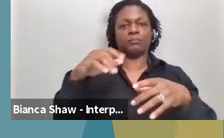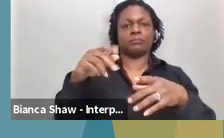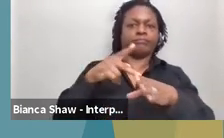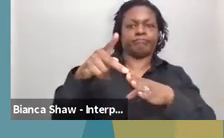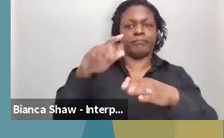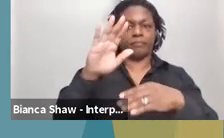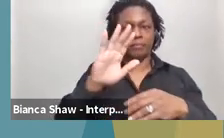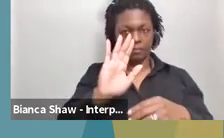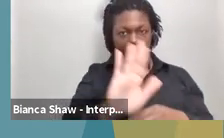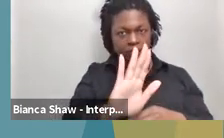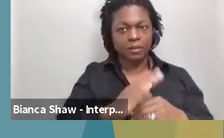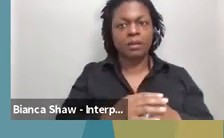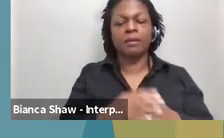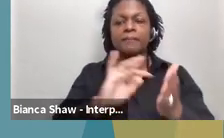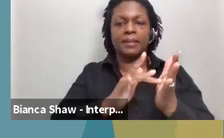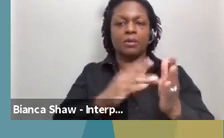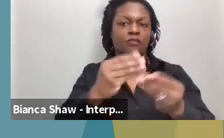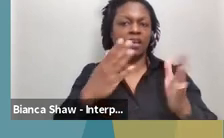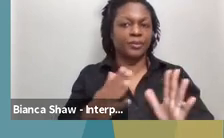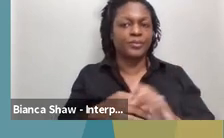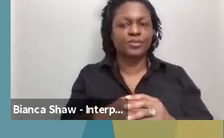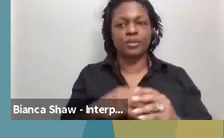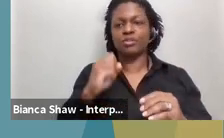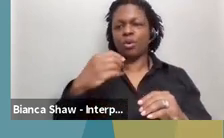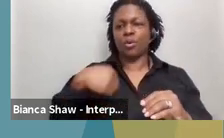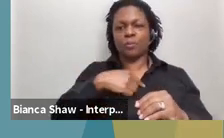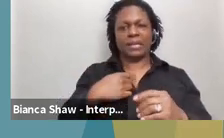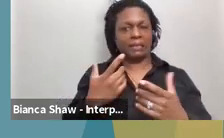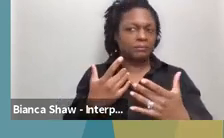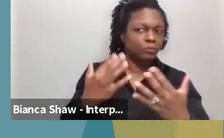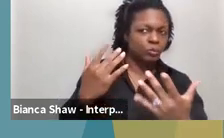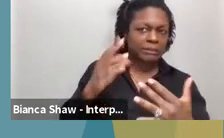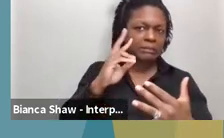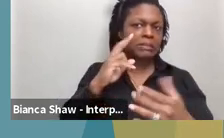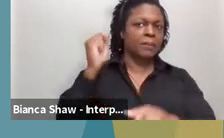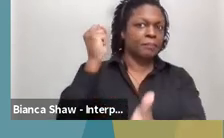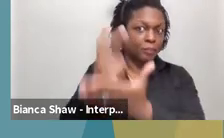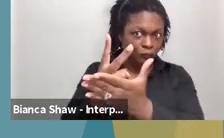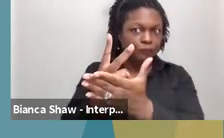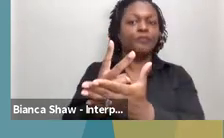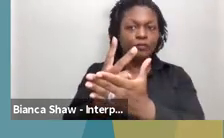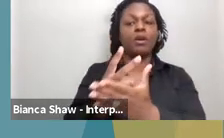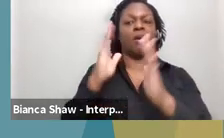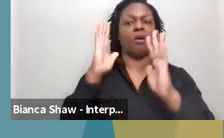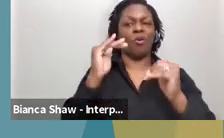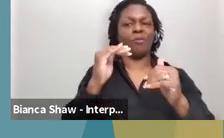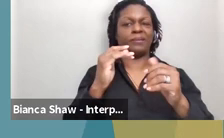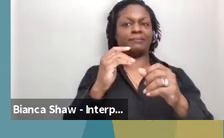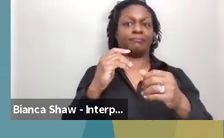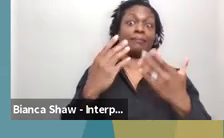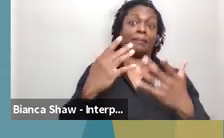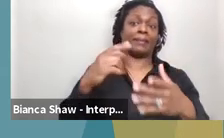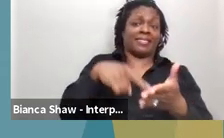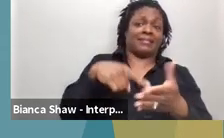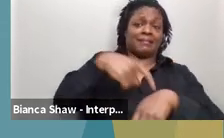right now to get it approved. Um, but we'll be moving forward with that very shortly, uh, and hope by this time next year, if not sooner, that we